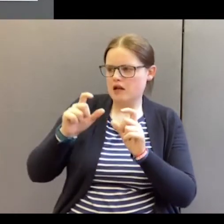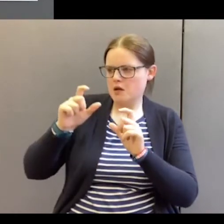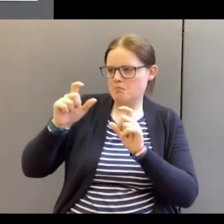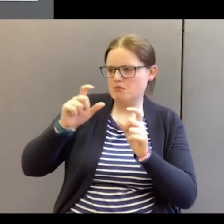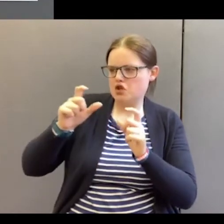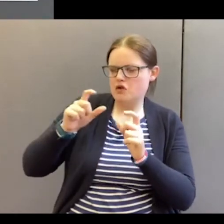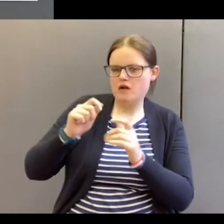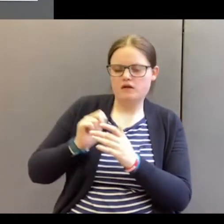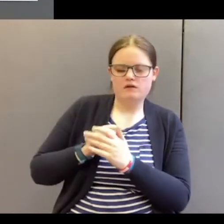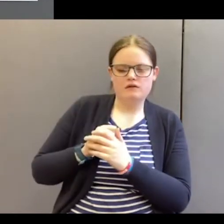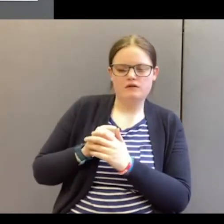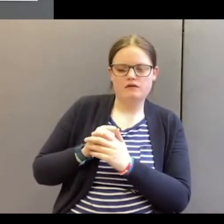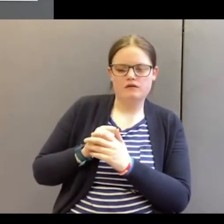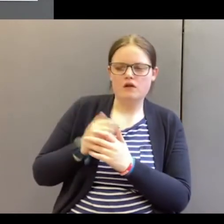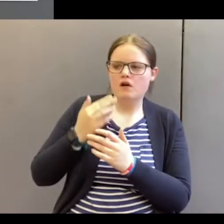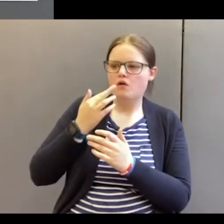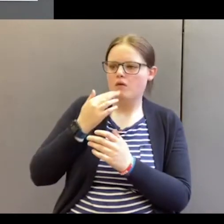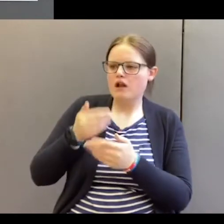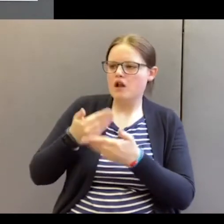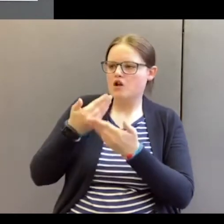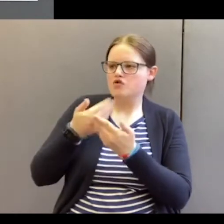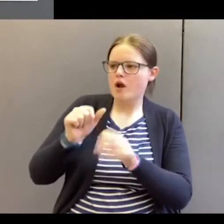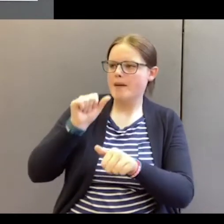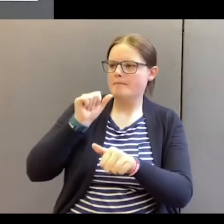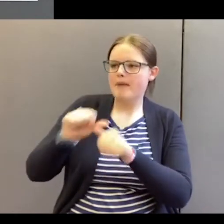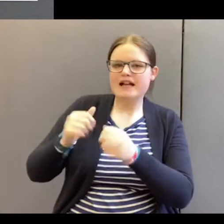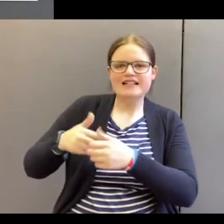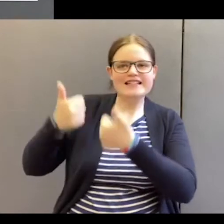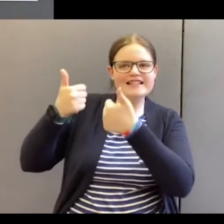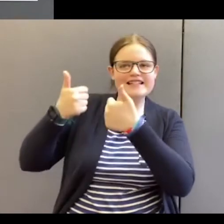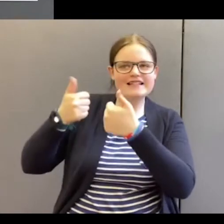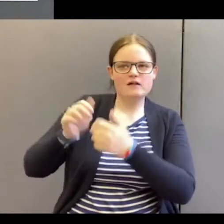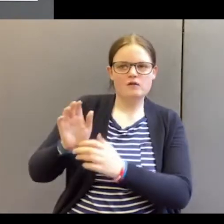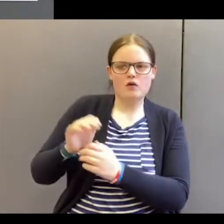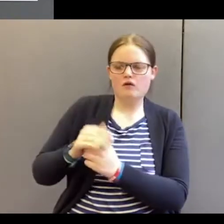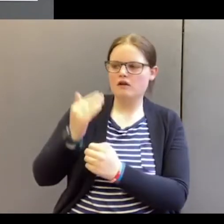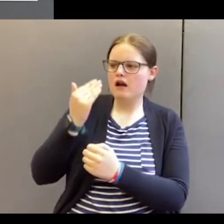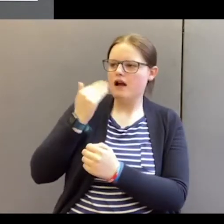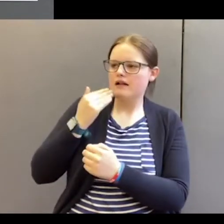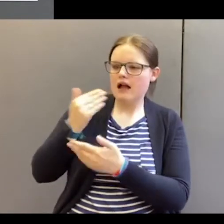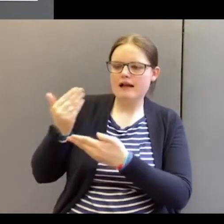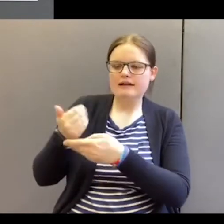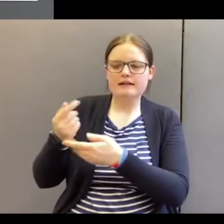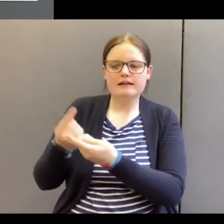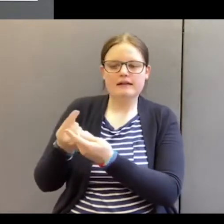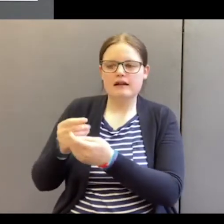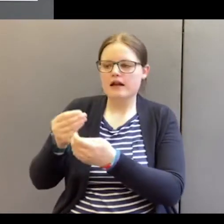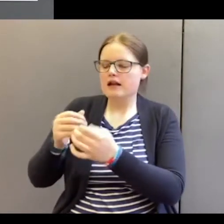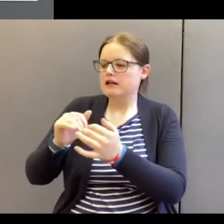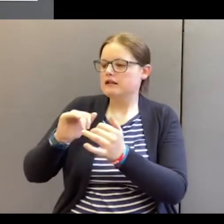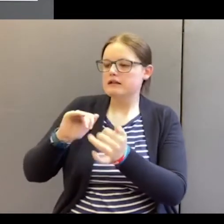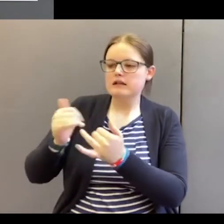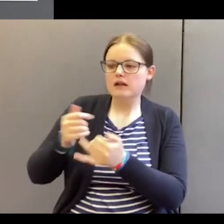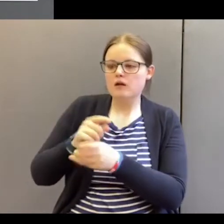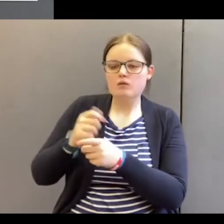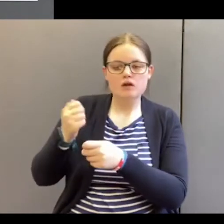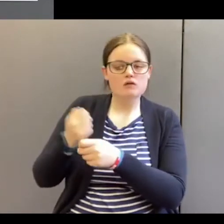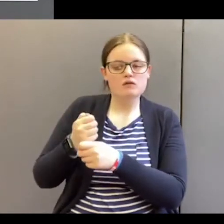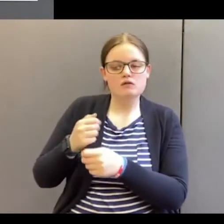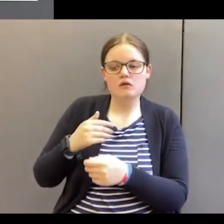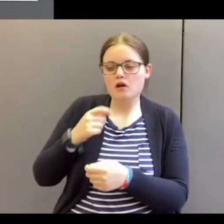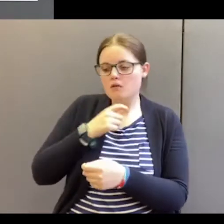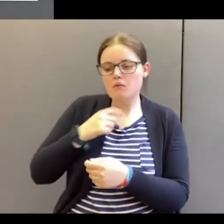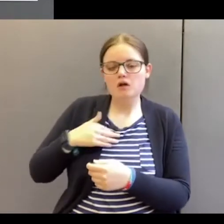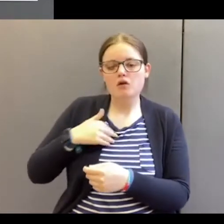of when you're showing your best and the kind deeds that sometimes we do, I trust,